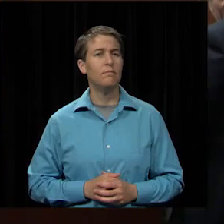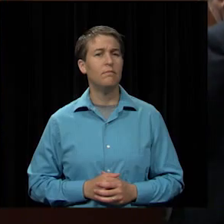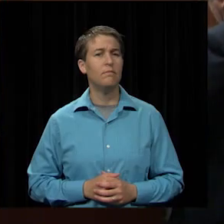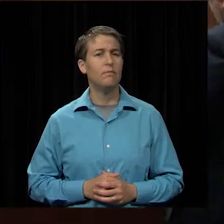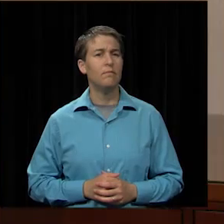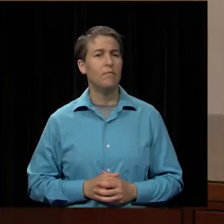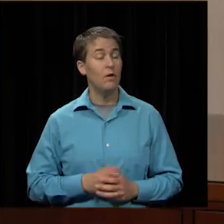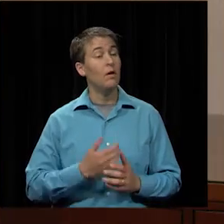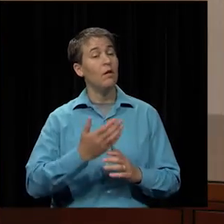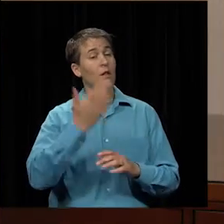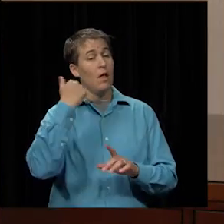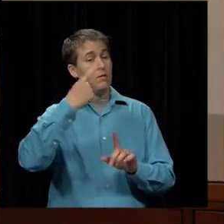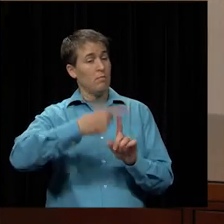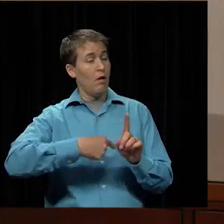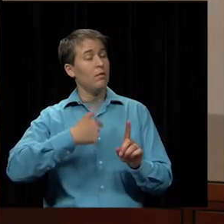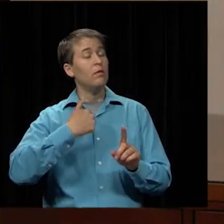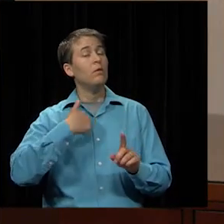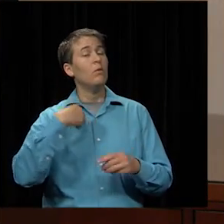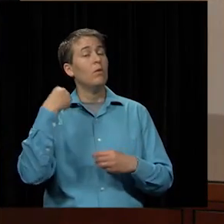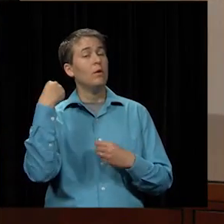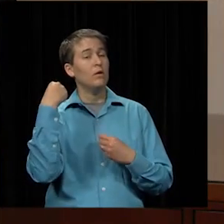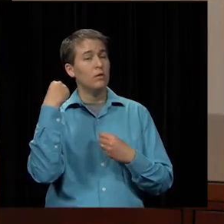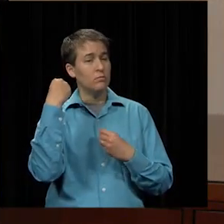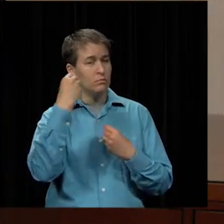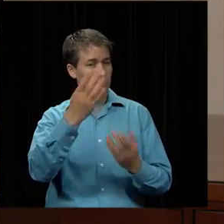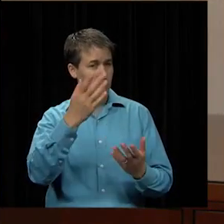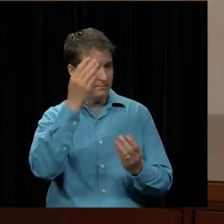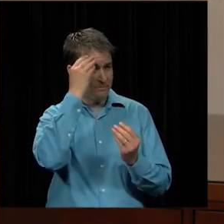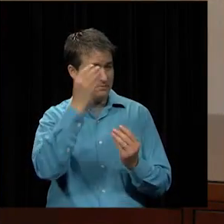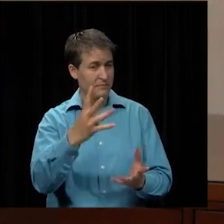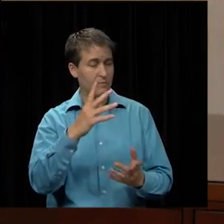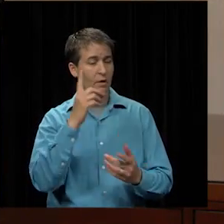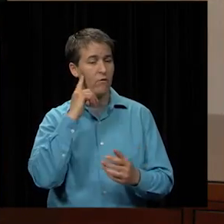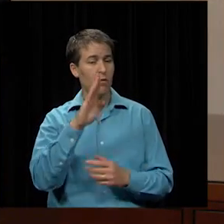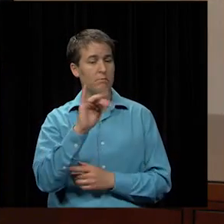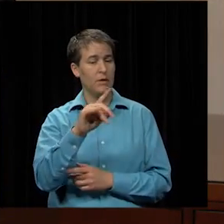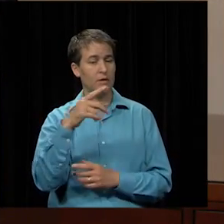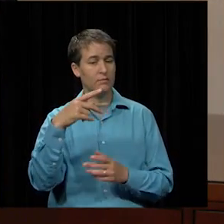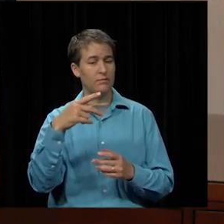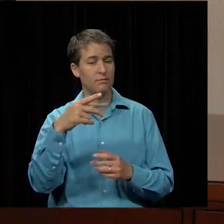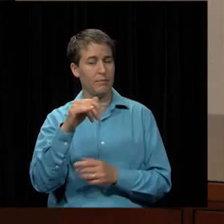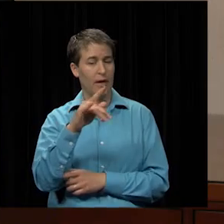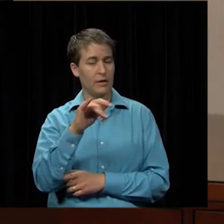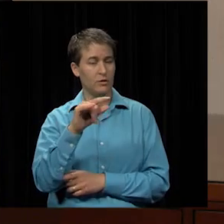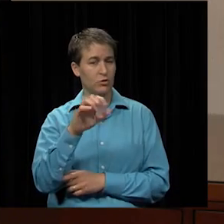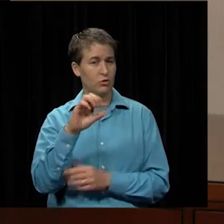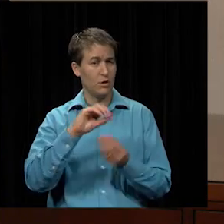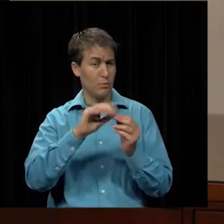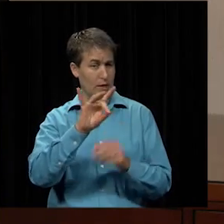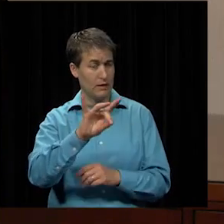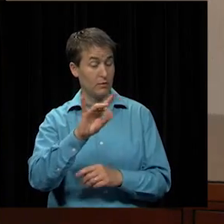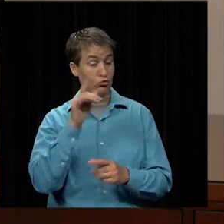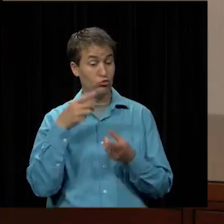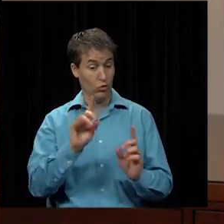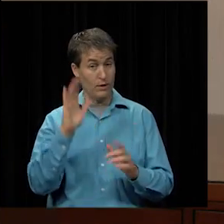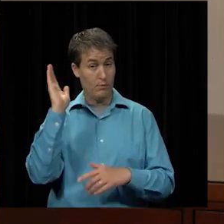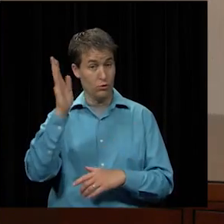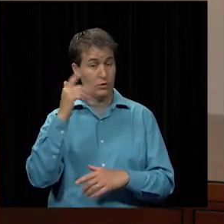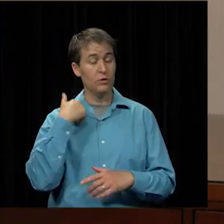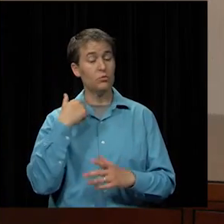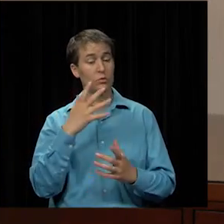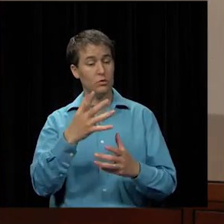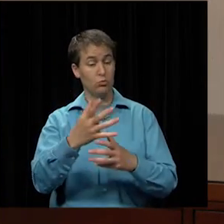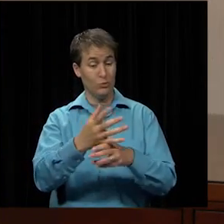last month we presented uh some bids for bid package number eight but in that presentation we indicated that while we had received